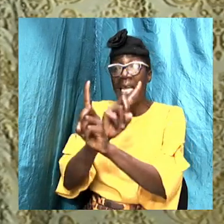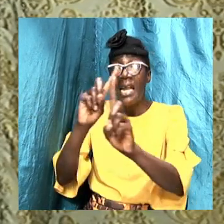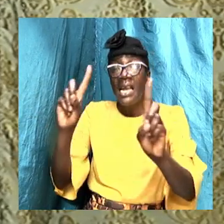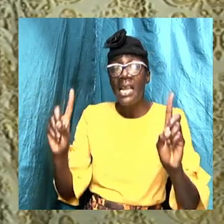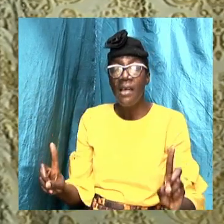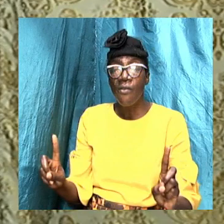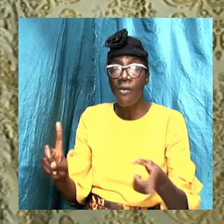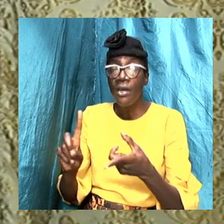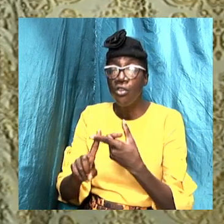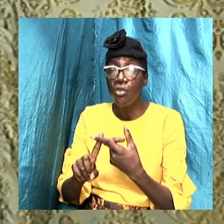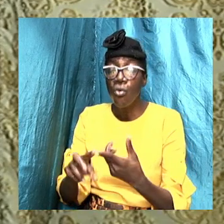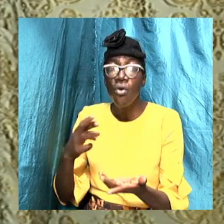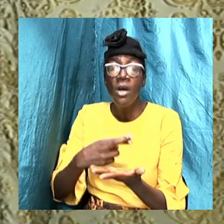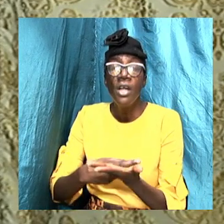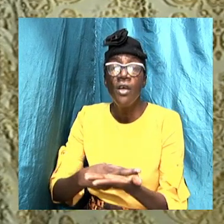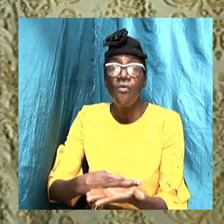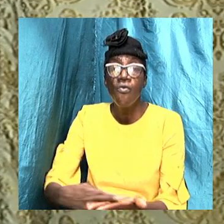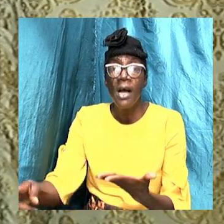the righteous.